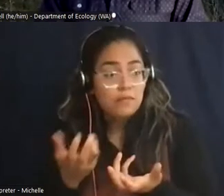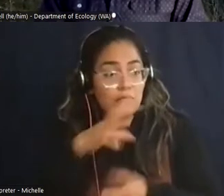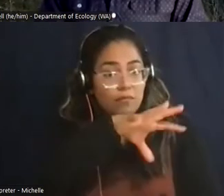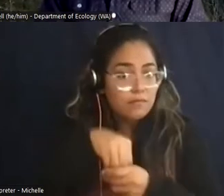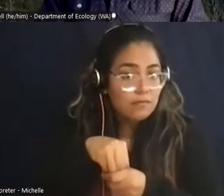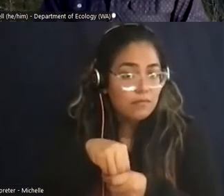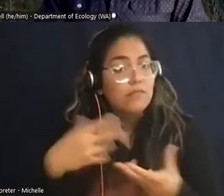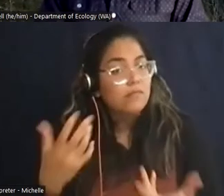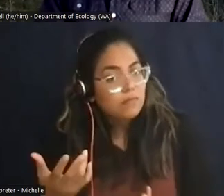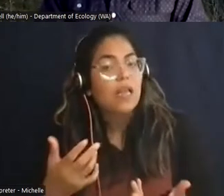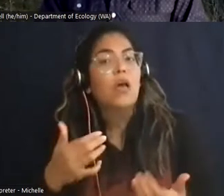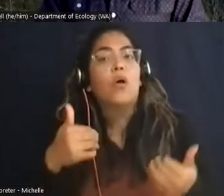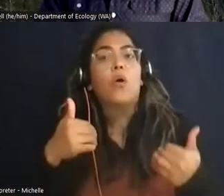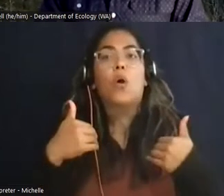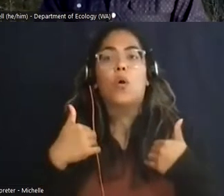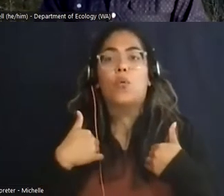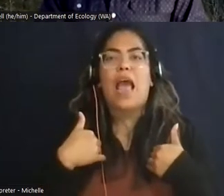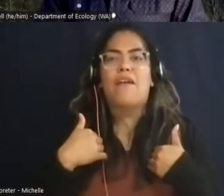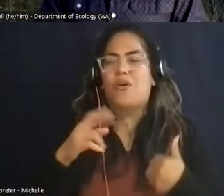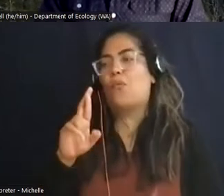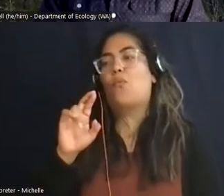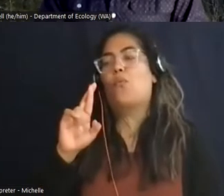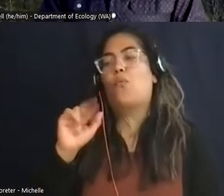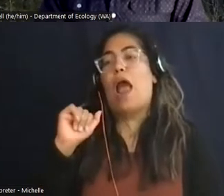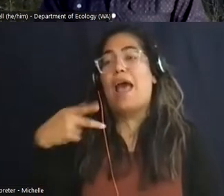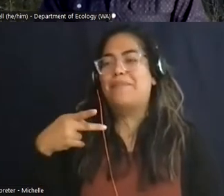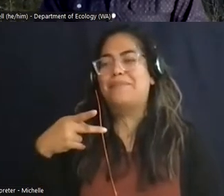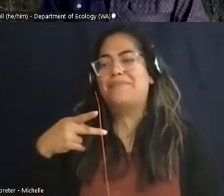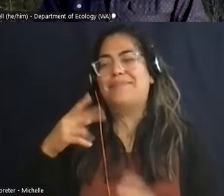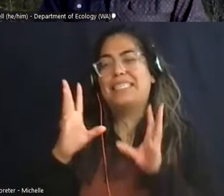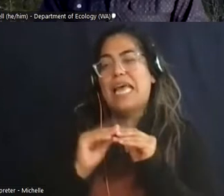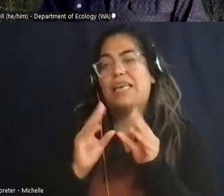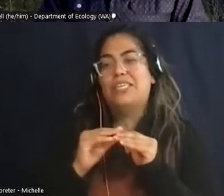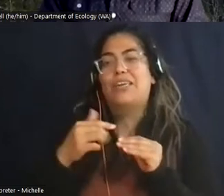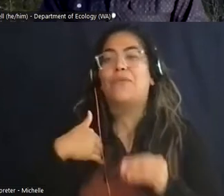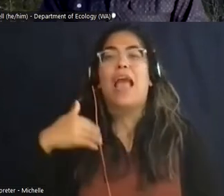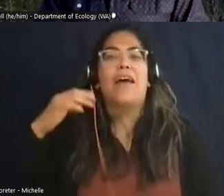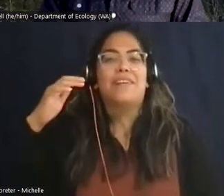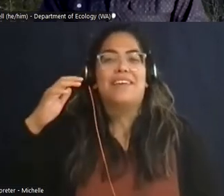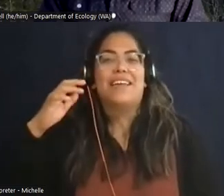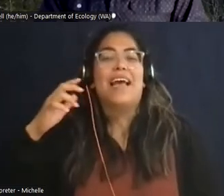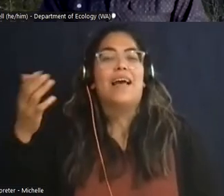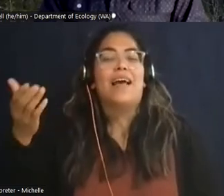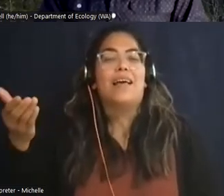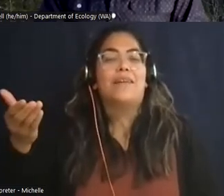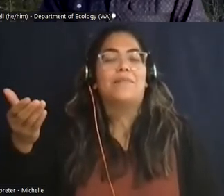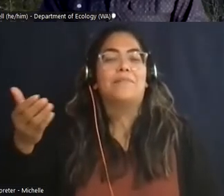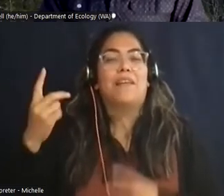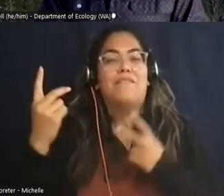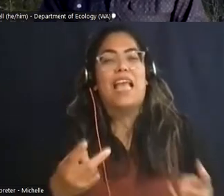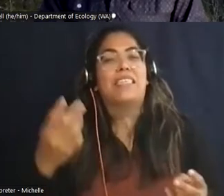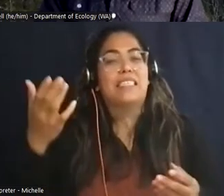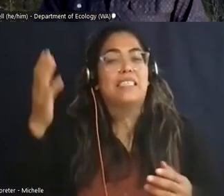We have what we call wrap sessions. We had a guest speaker on the first black cardiologist, Dr. Francis, that was